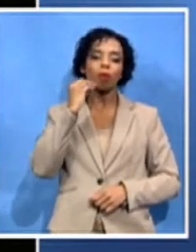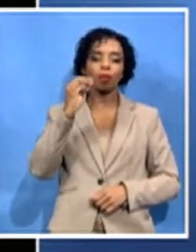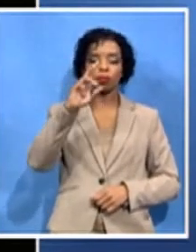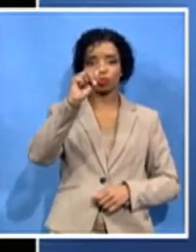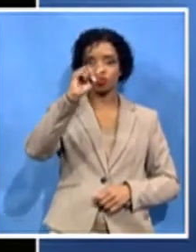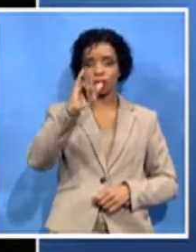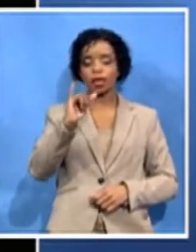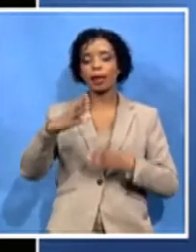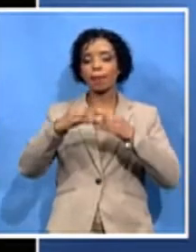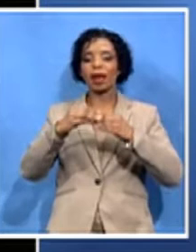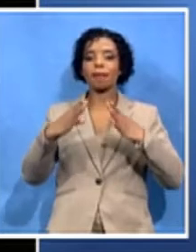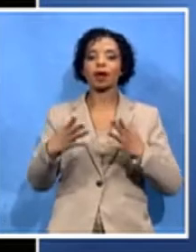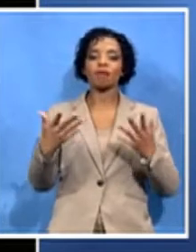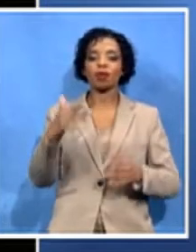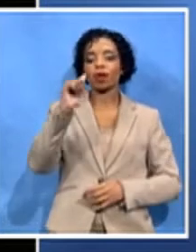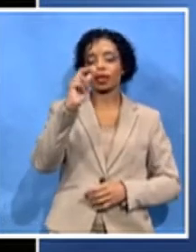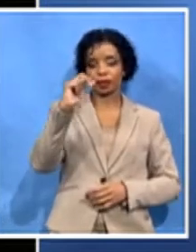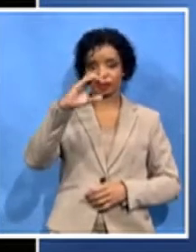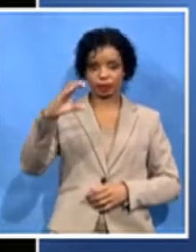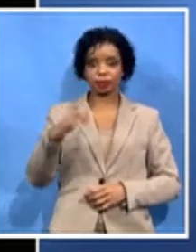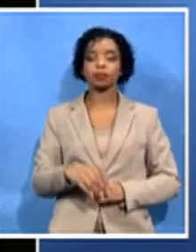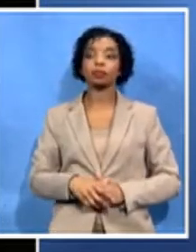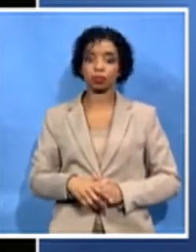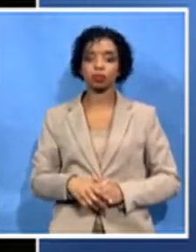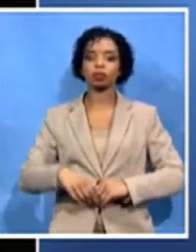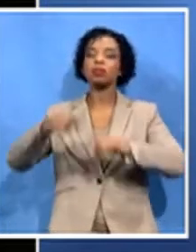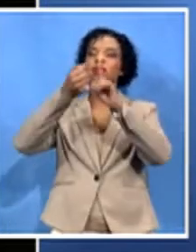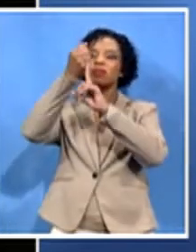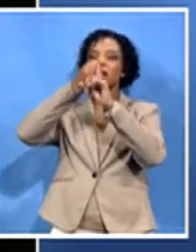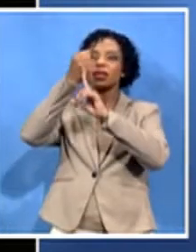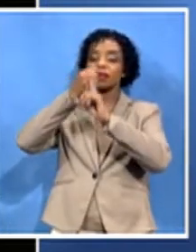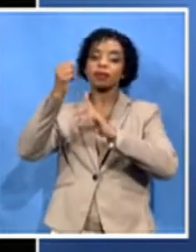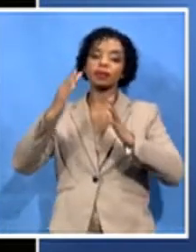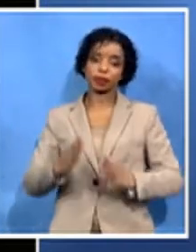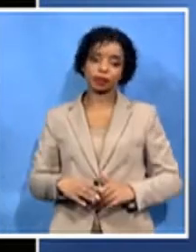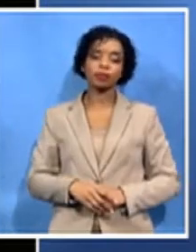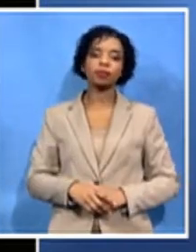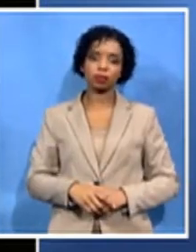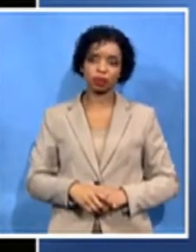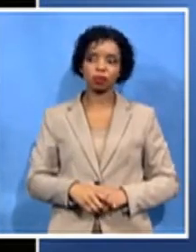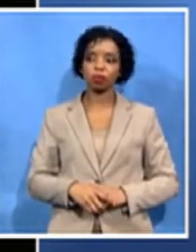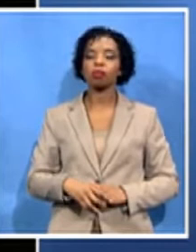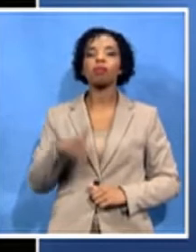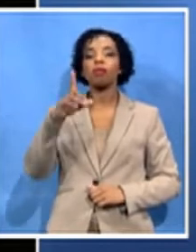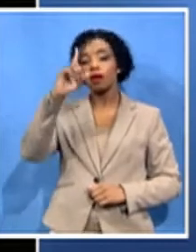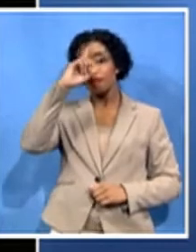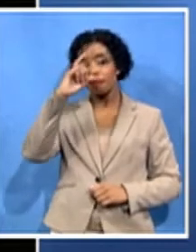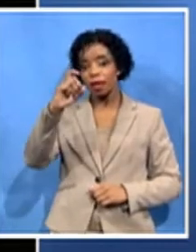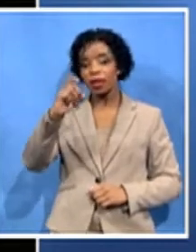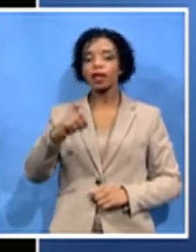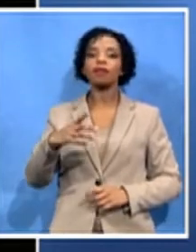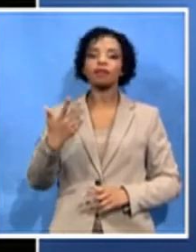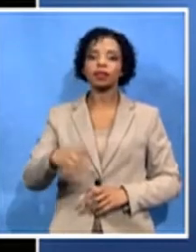passionate communist, unwavering communist. He believed in the ideals of democracy,